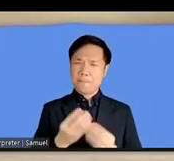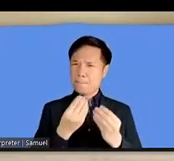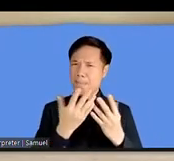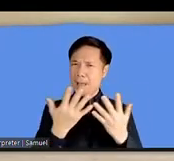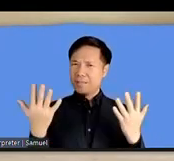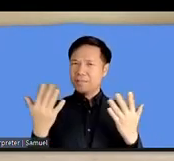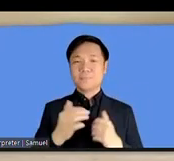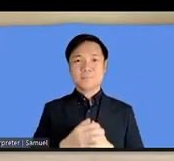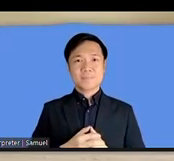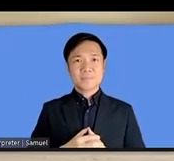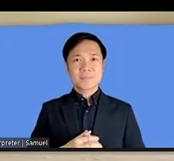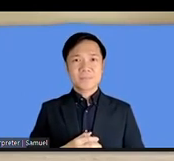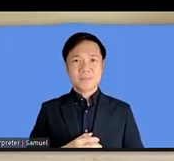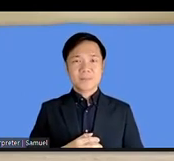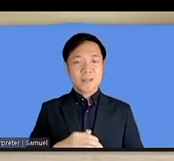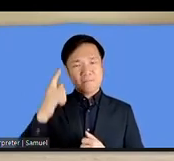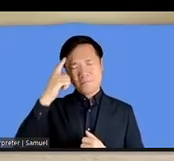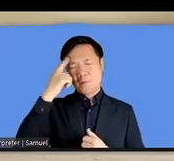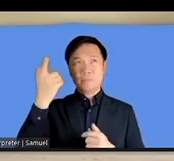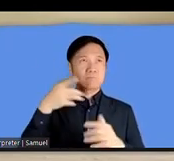with information access